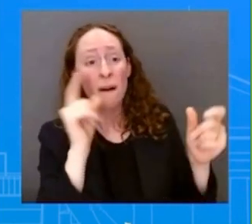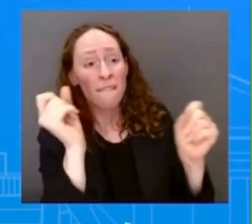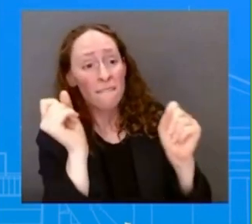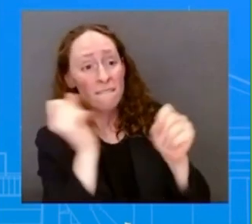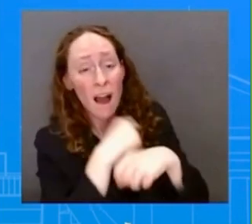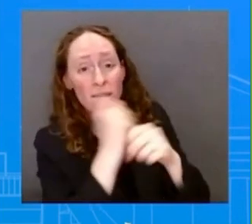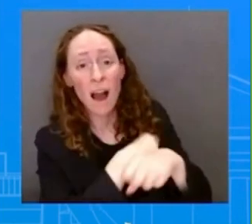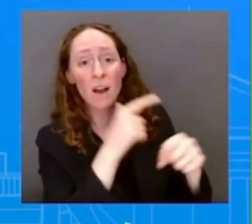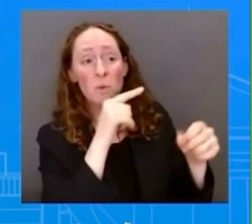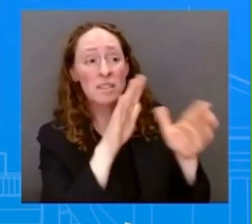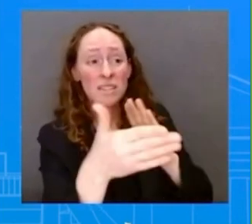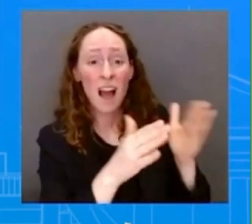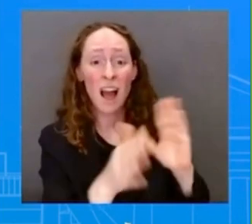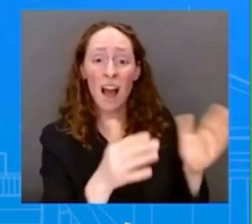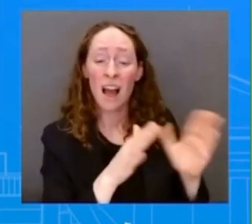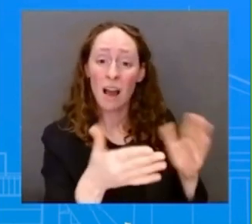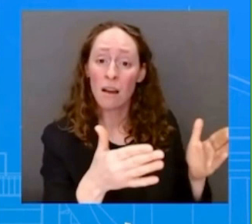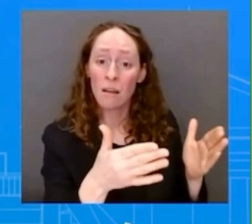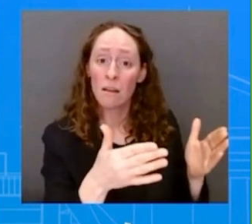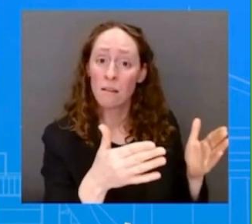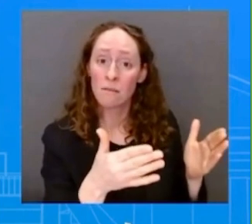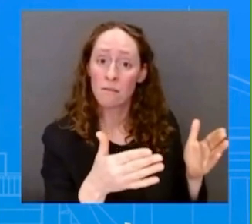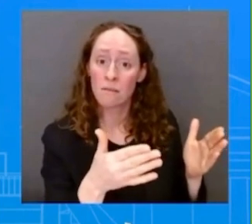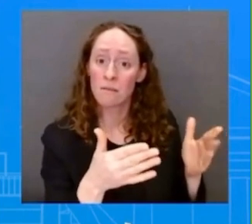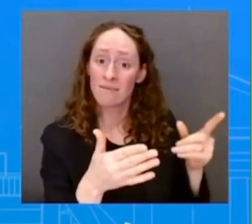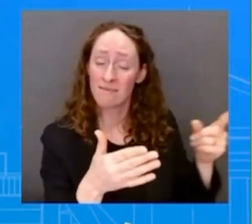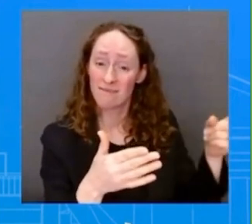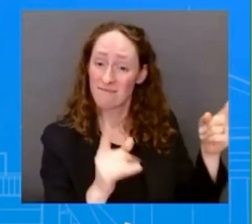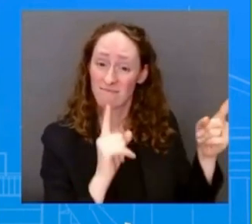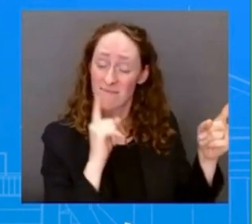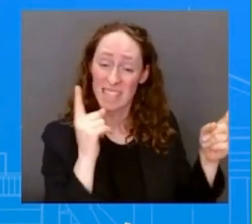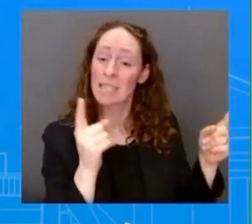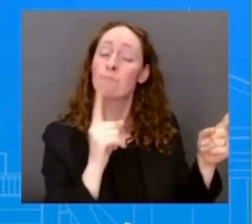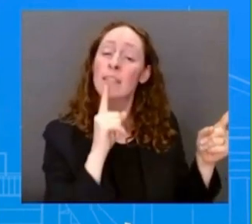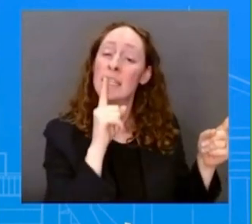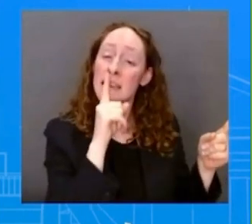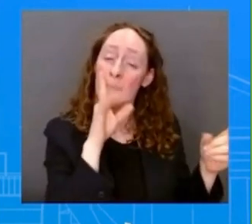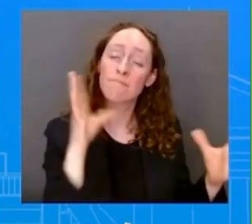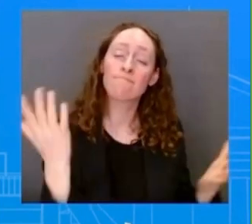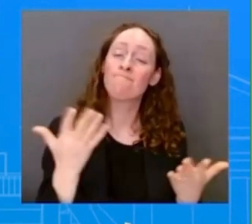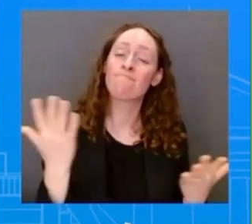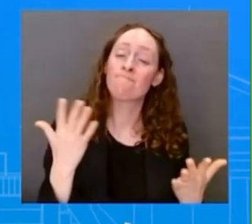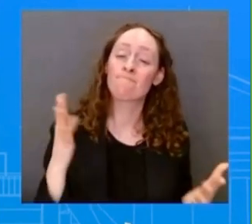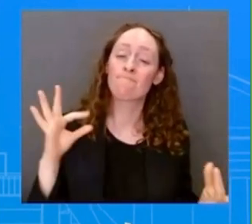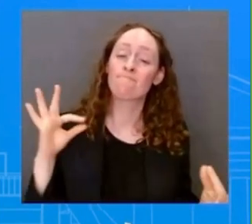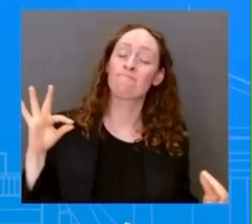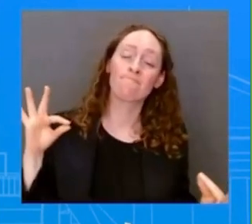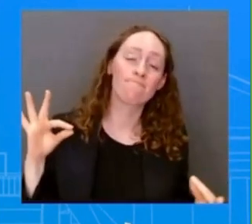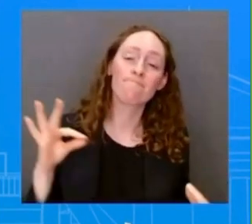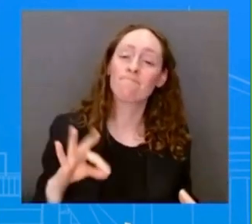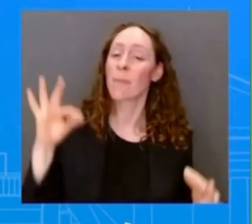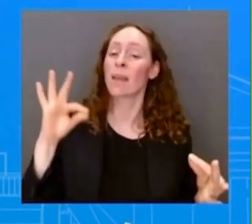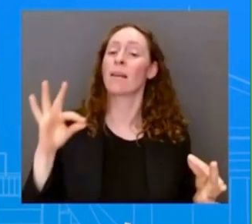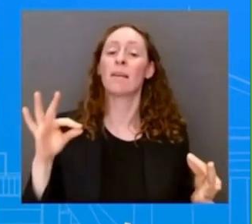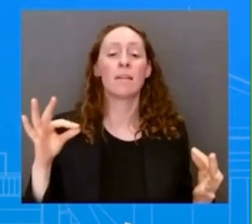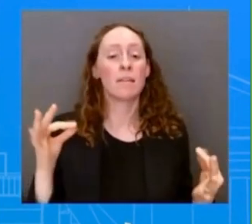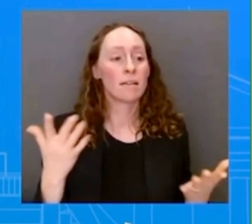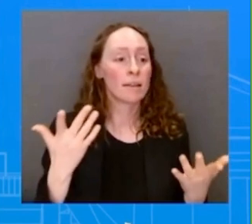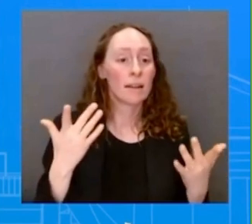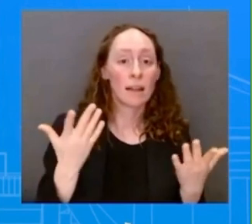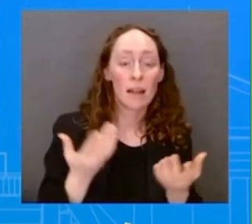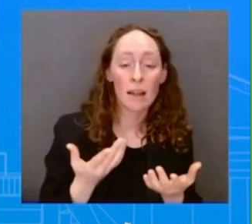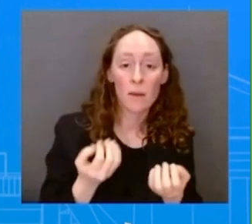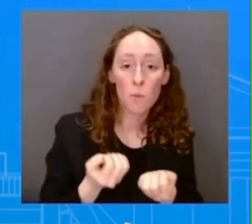the, the, the perfect secure movement of every single item, that every single soldier takes into the fight with him or her. Thank